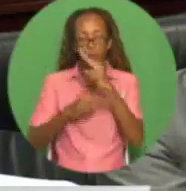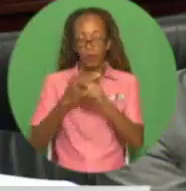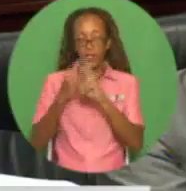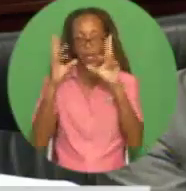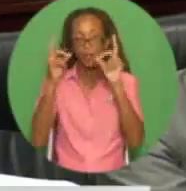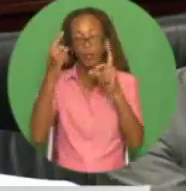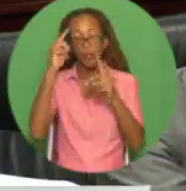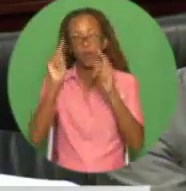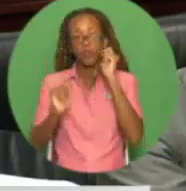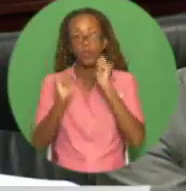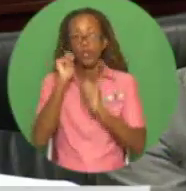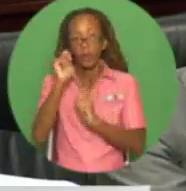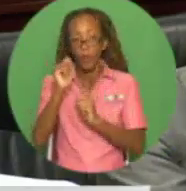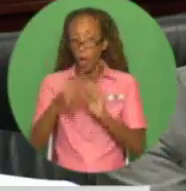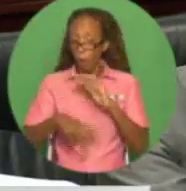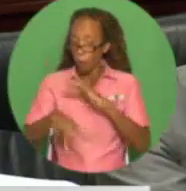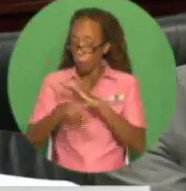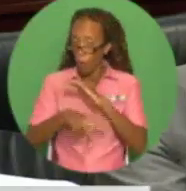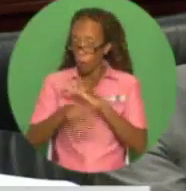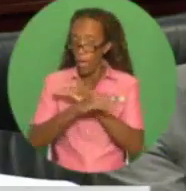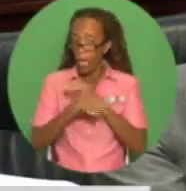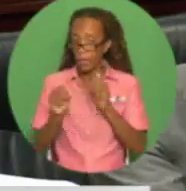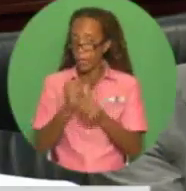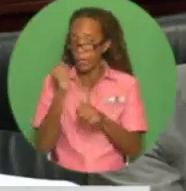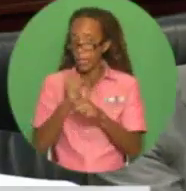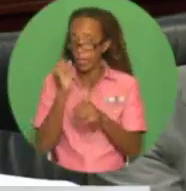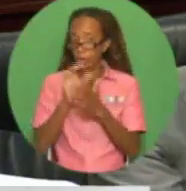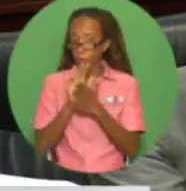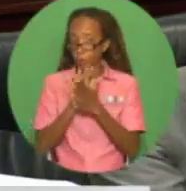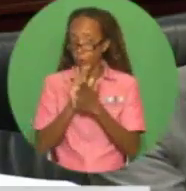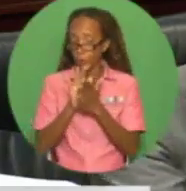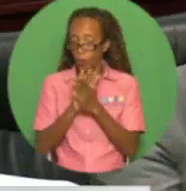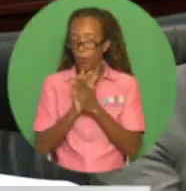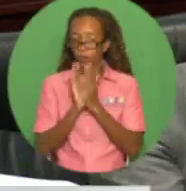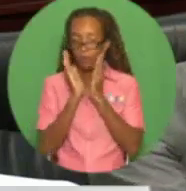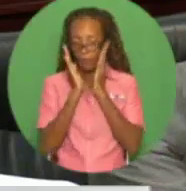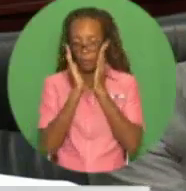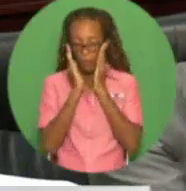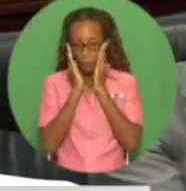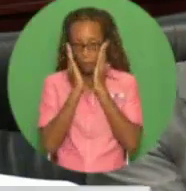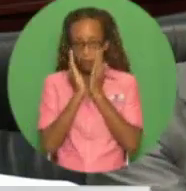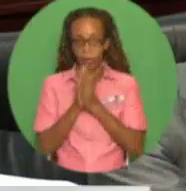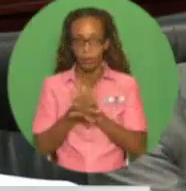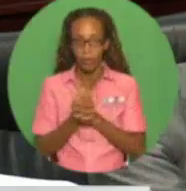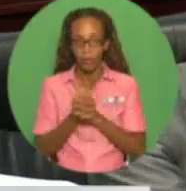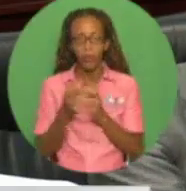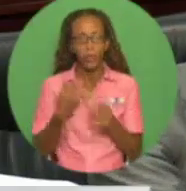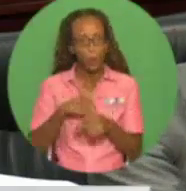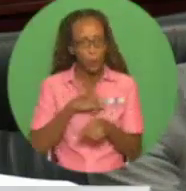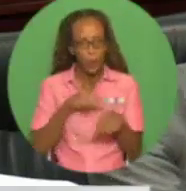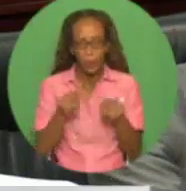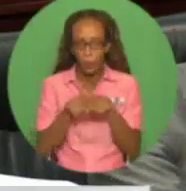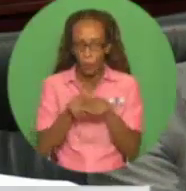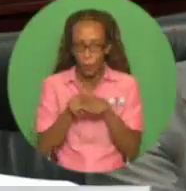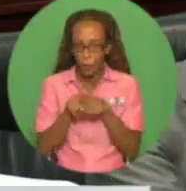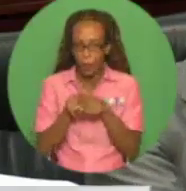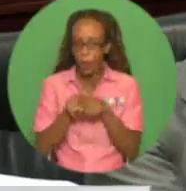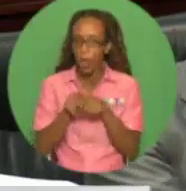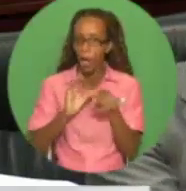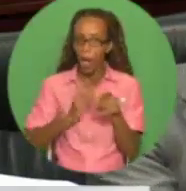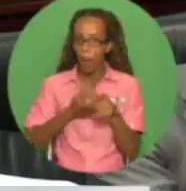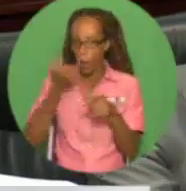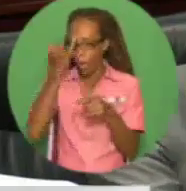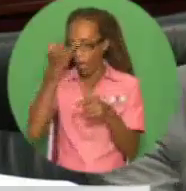citizens at both the primary and secondary school levels. And we also brought gate-free